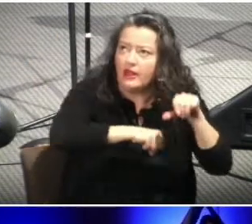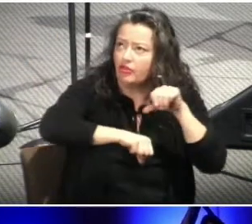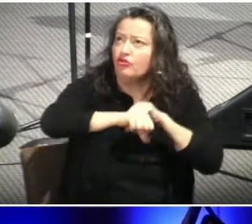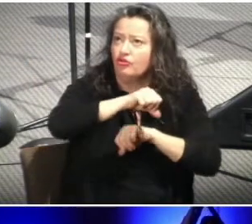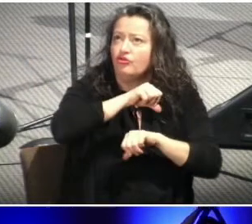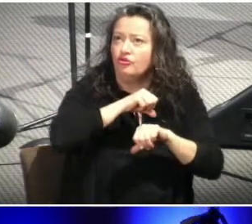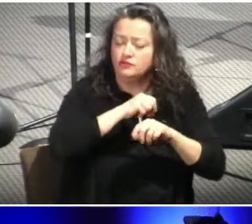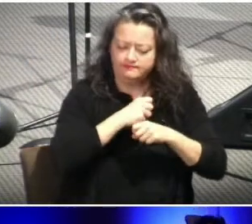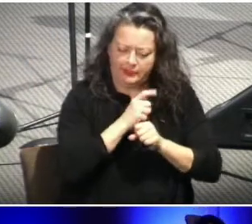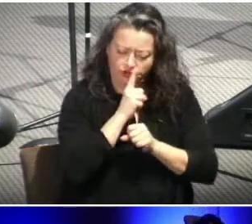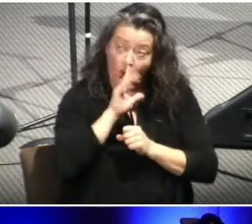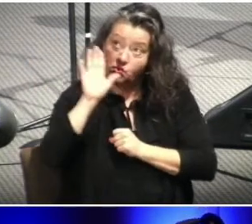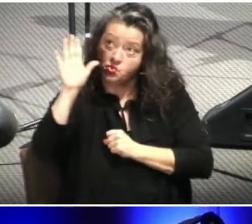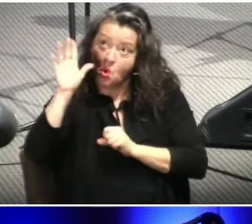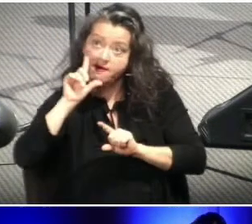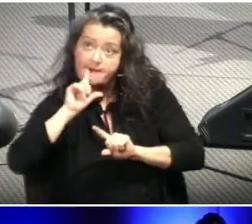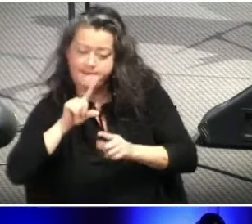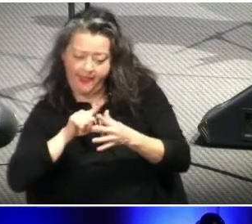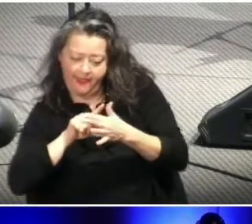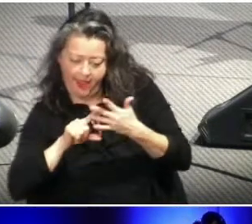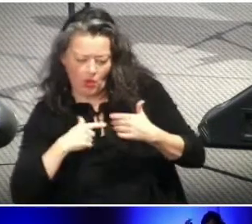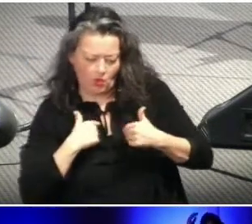in living out your commands,